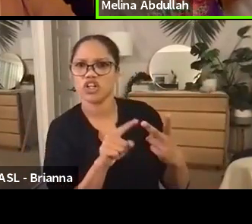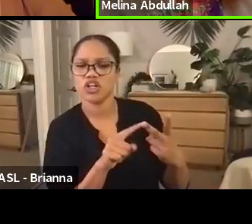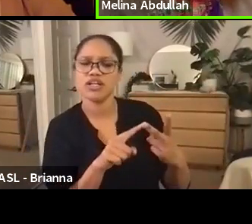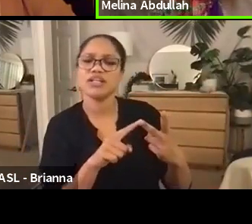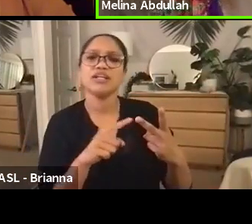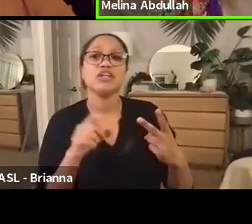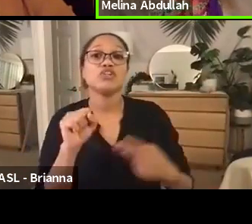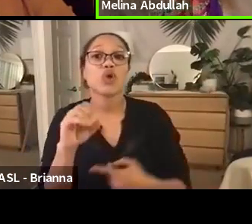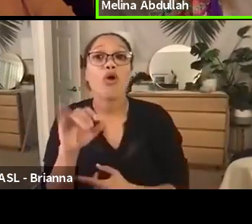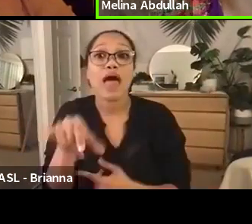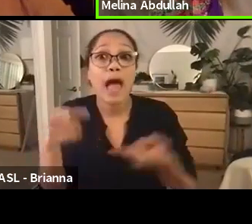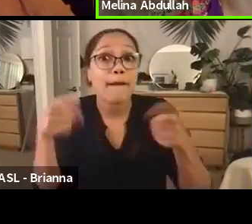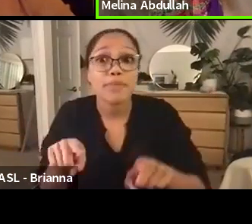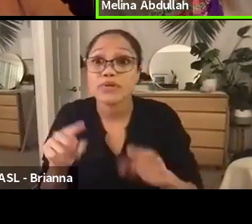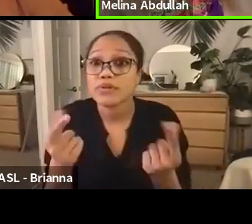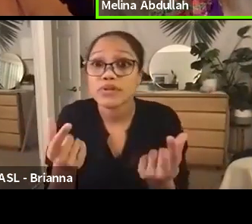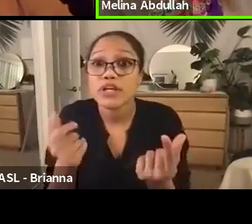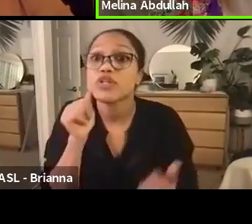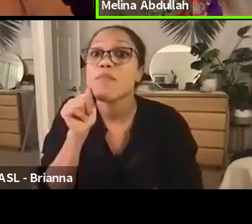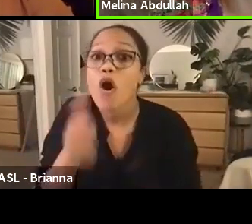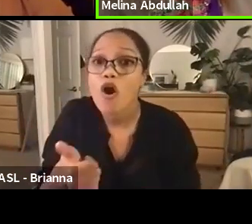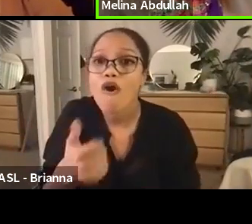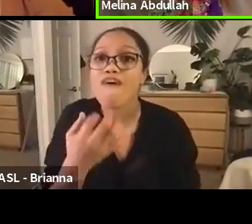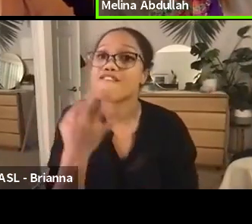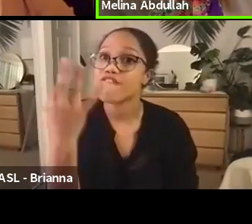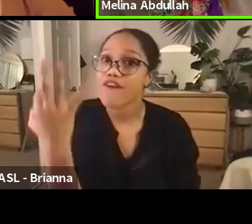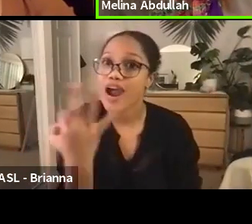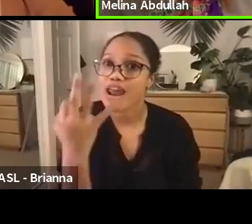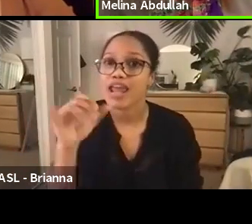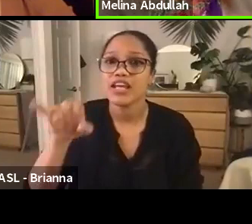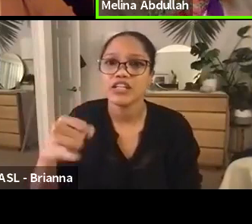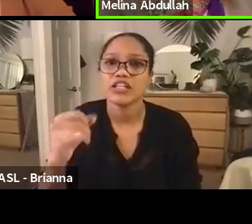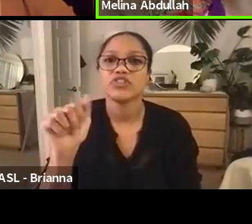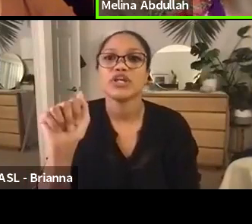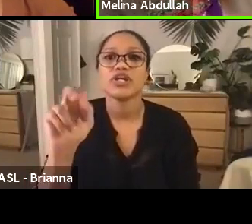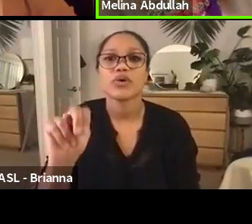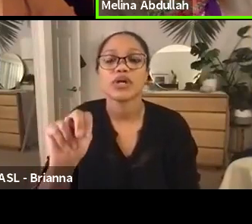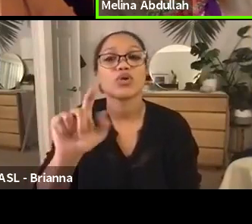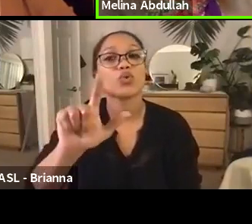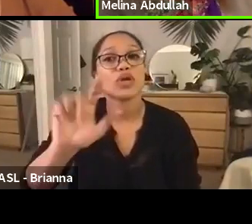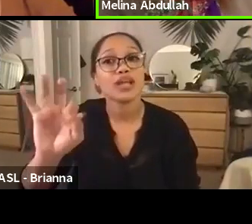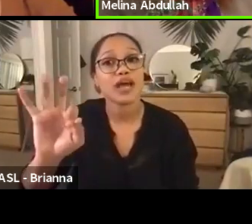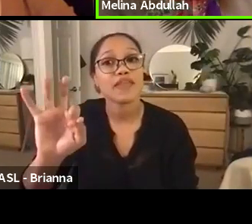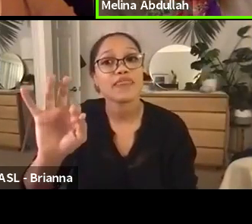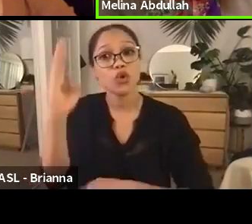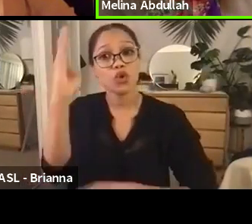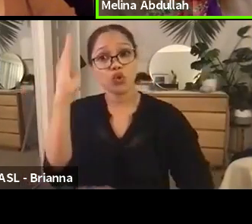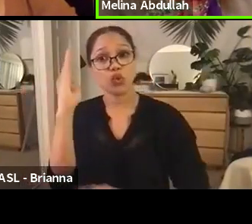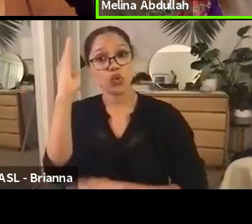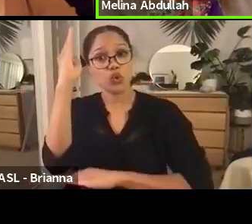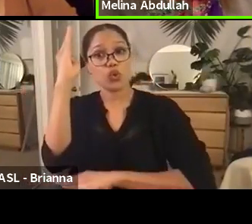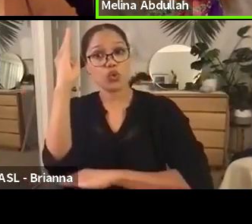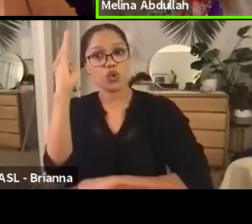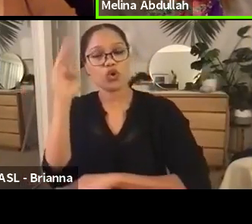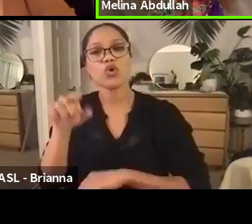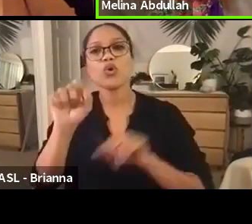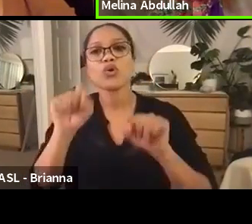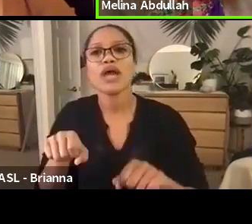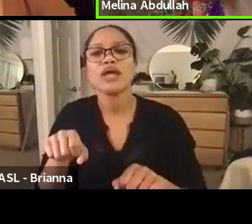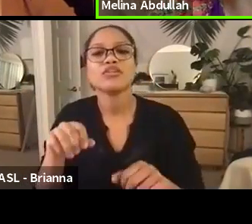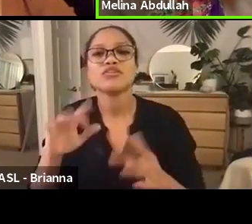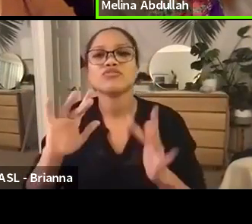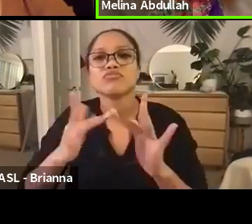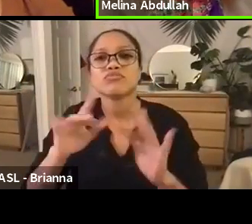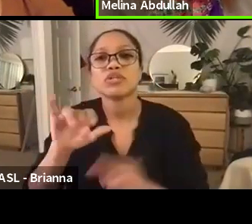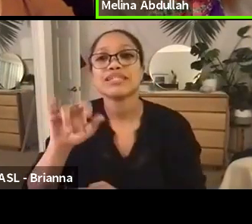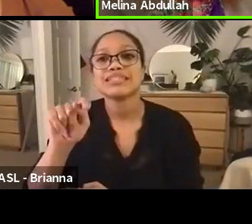Friday, January 29th at noon. And you can go to tinyurl.com.